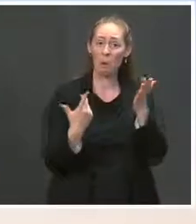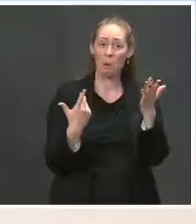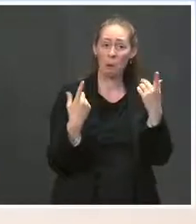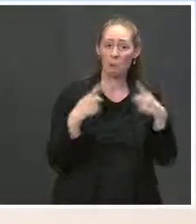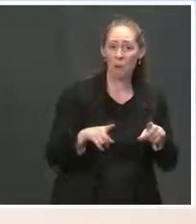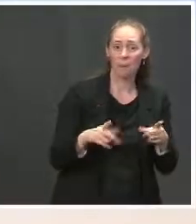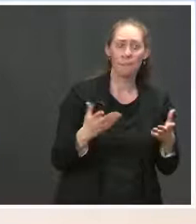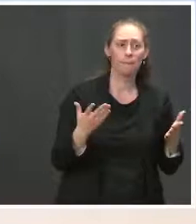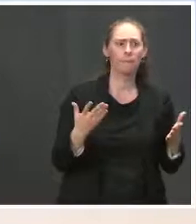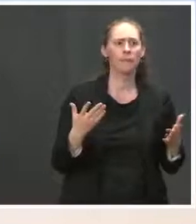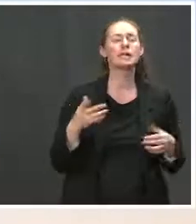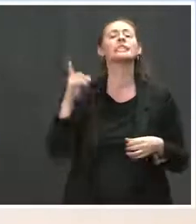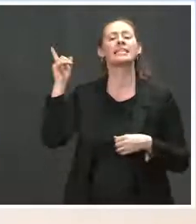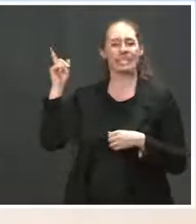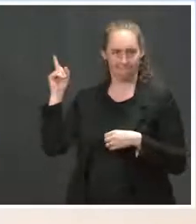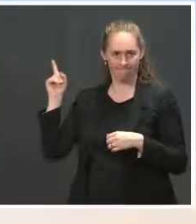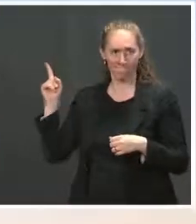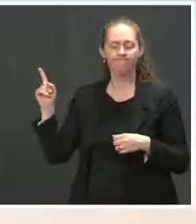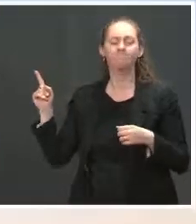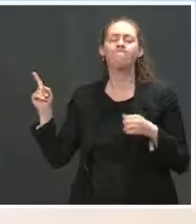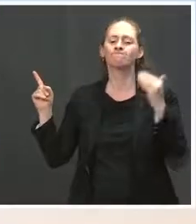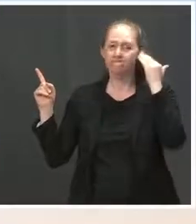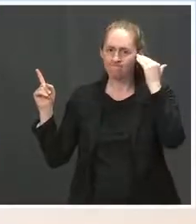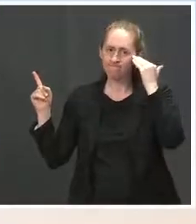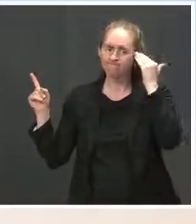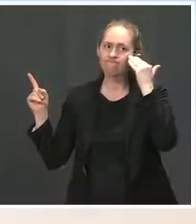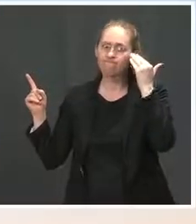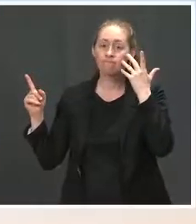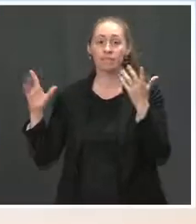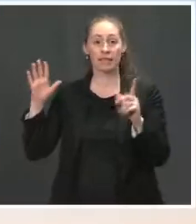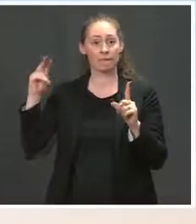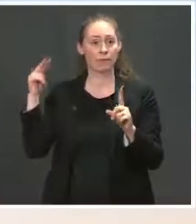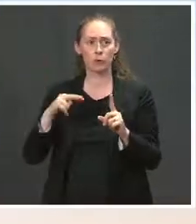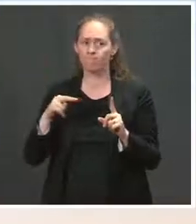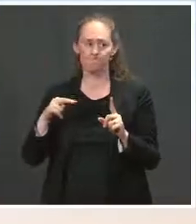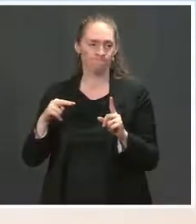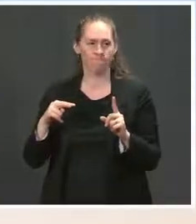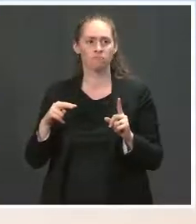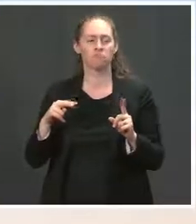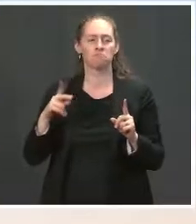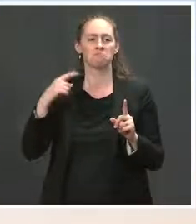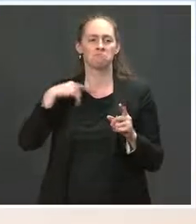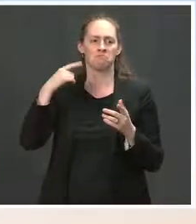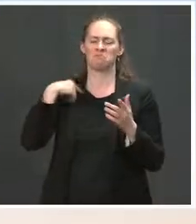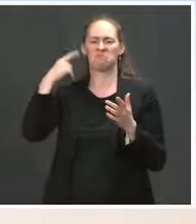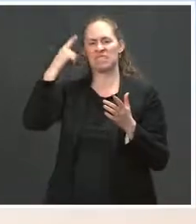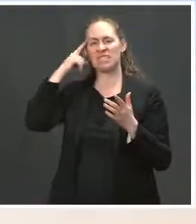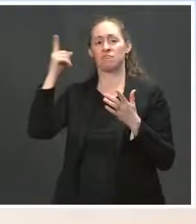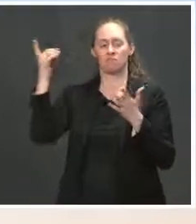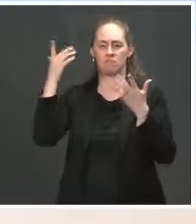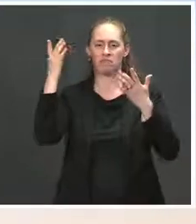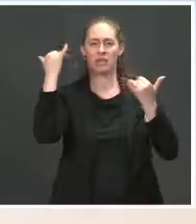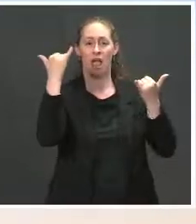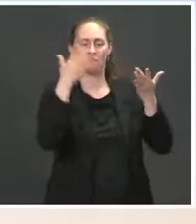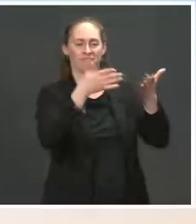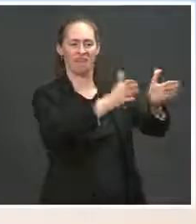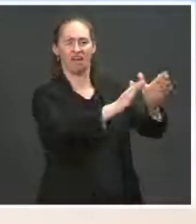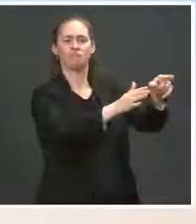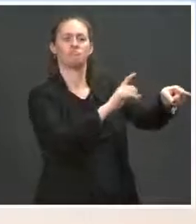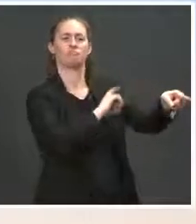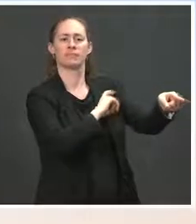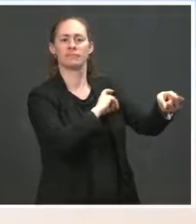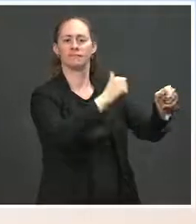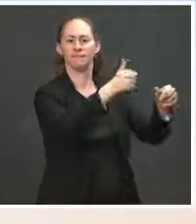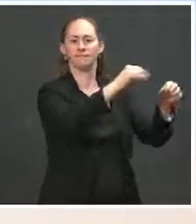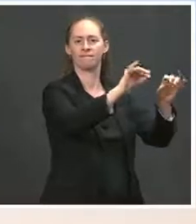to him about his particular view on that, and I believe he'd likely leave that up to law enforcement and others to work out. Do you have another — does the White House have a